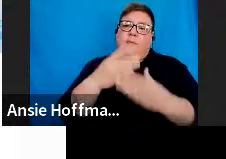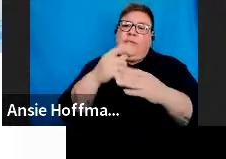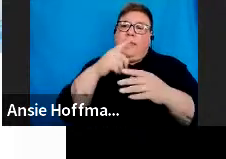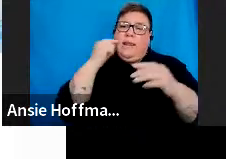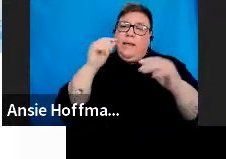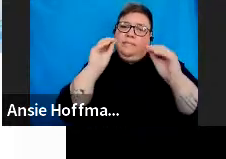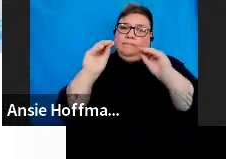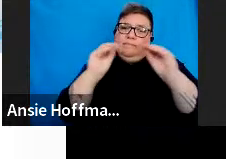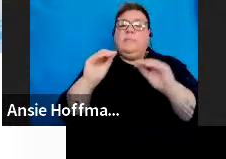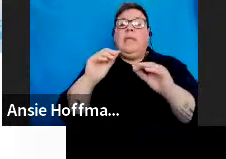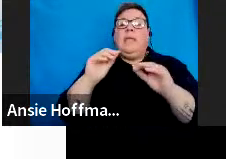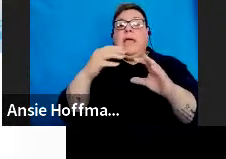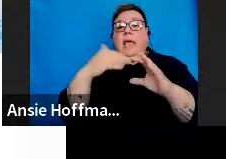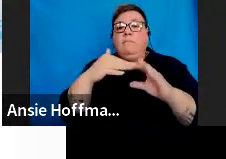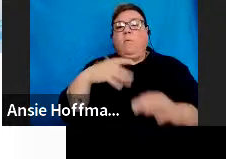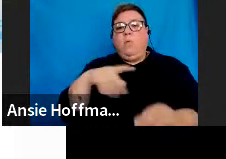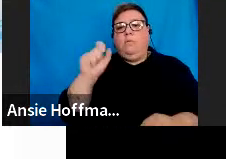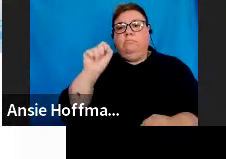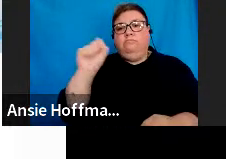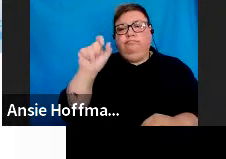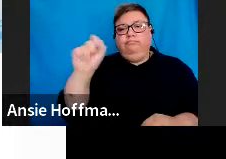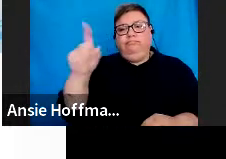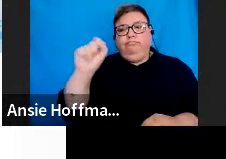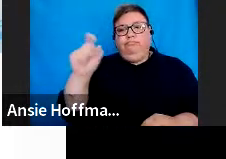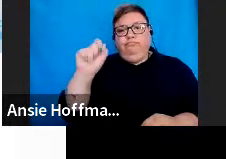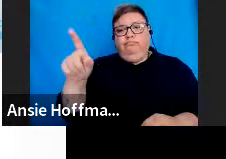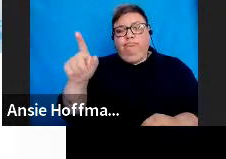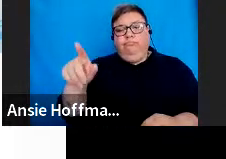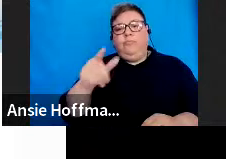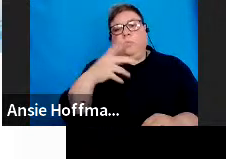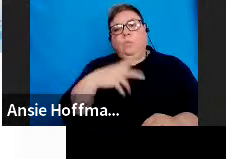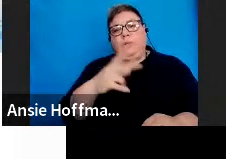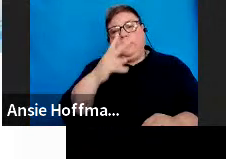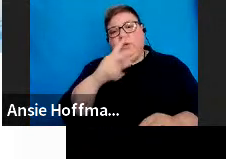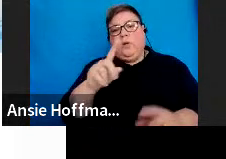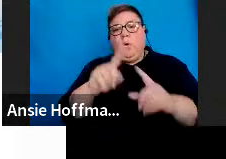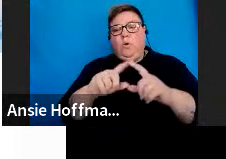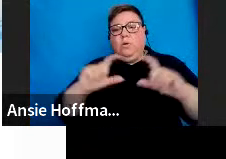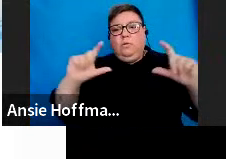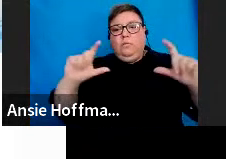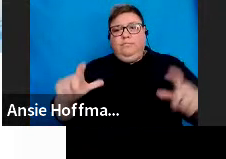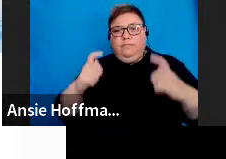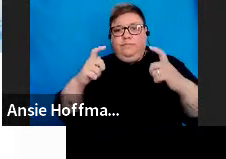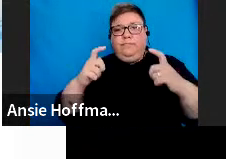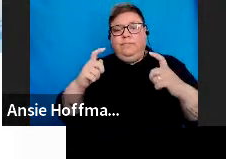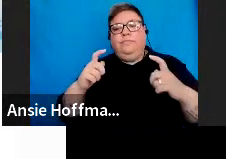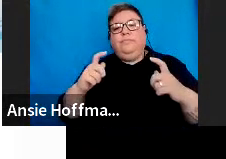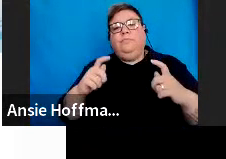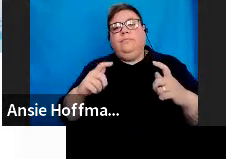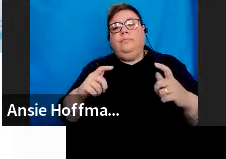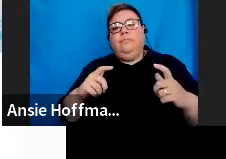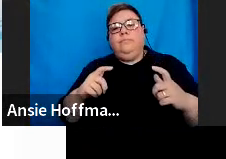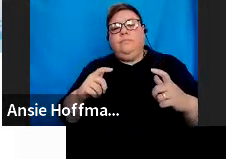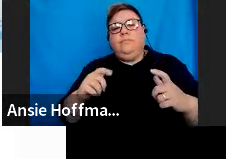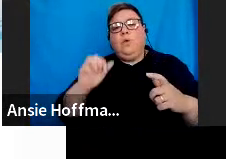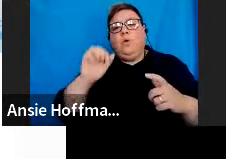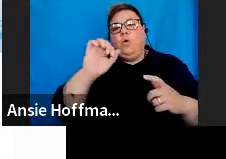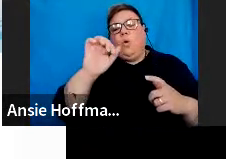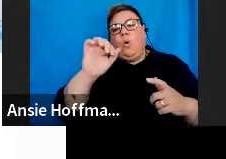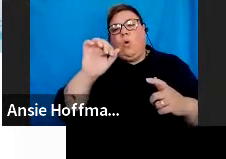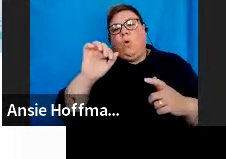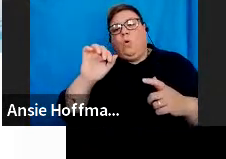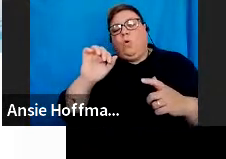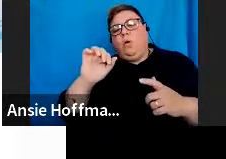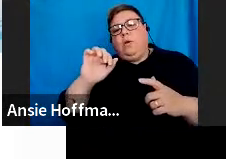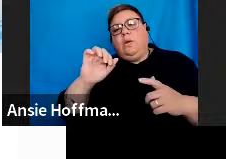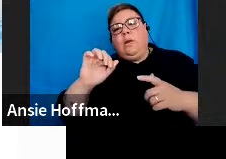email will be sent to them. And you'll see also a pop-up on the screen stating that your request for a profile merge